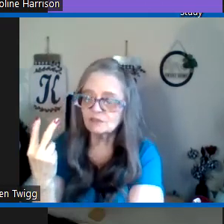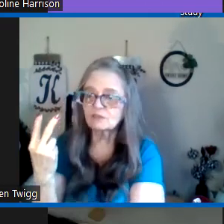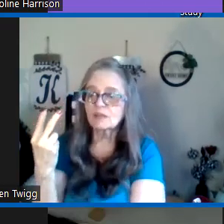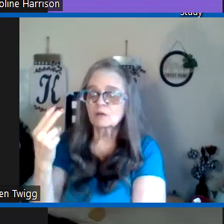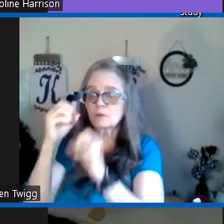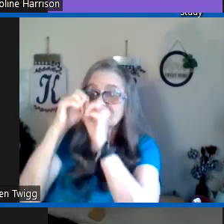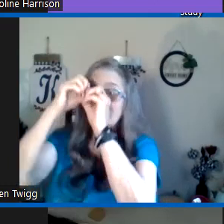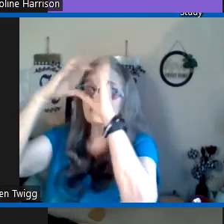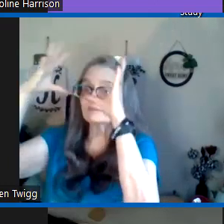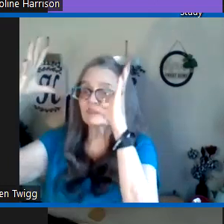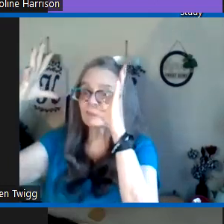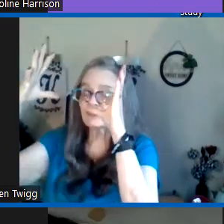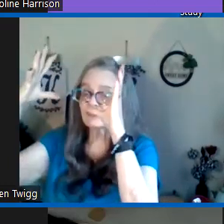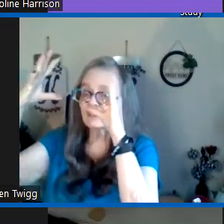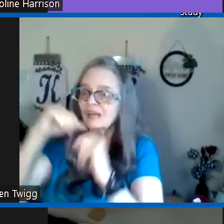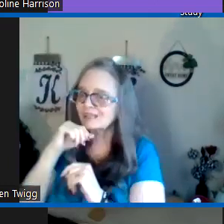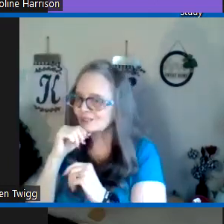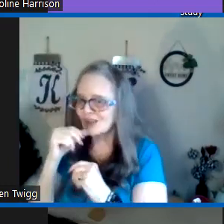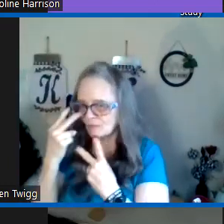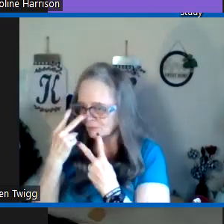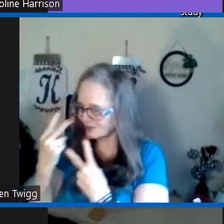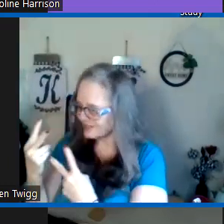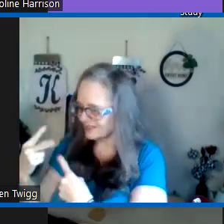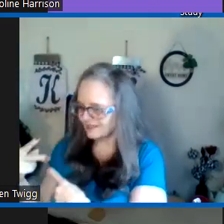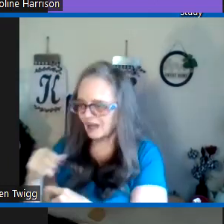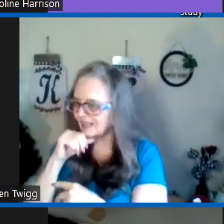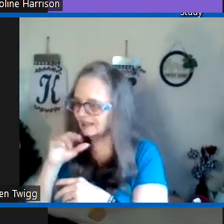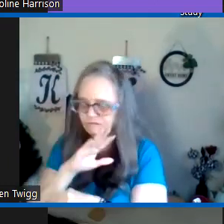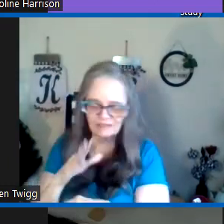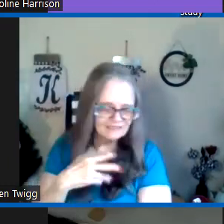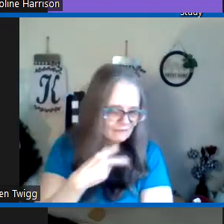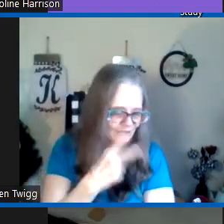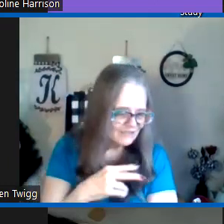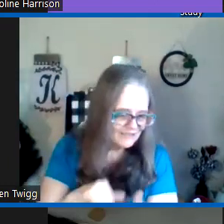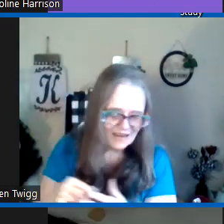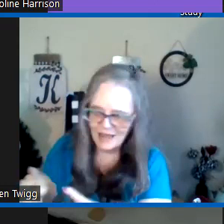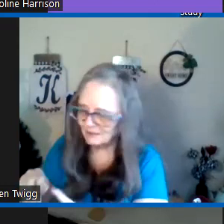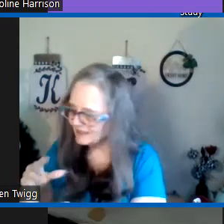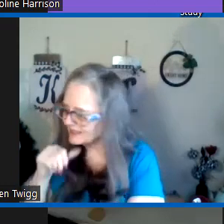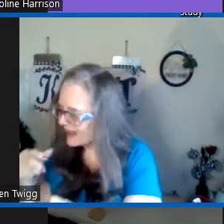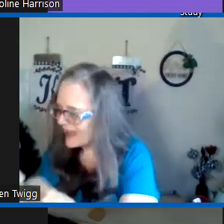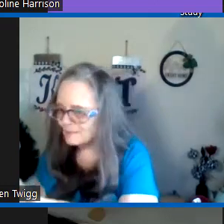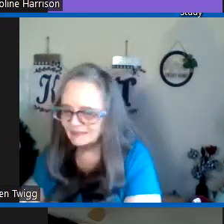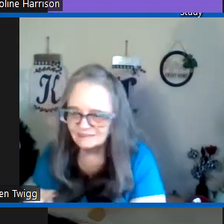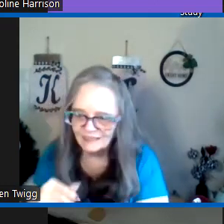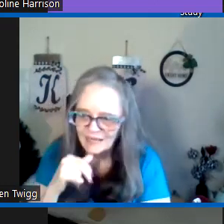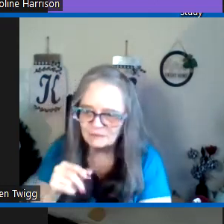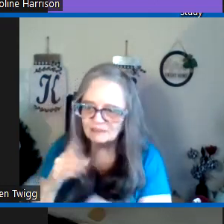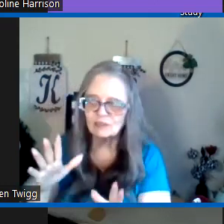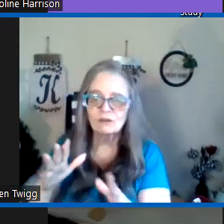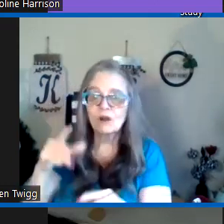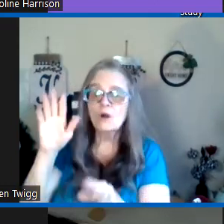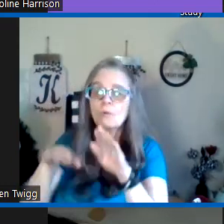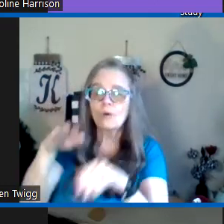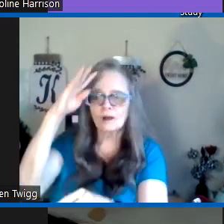so we may have a vision and it's not what we're seeing I never see that happen it's not happening not